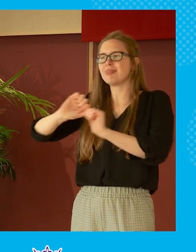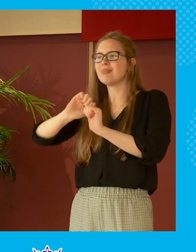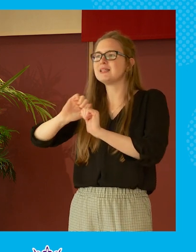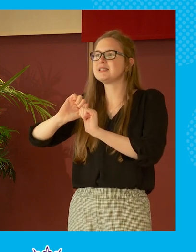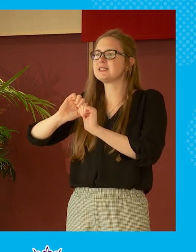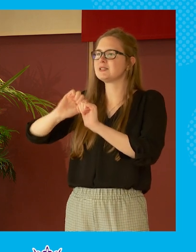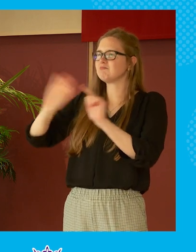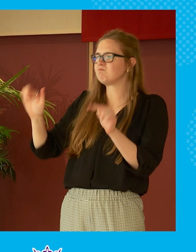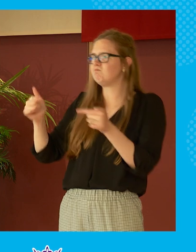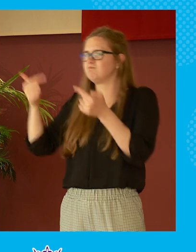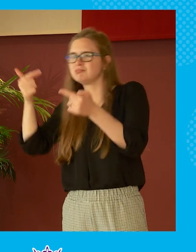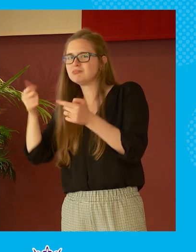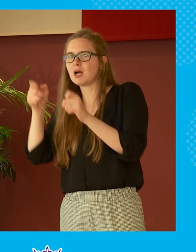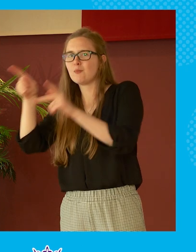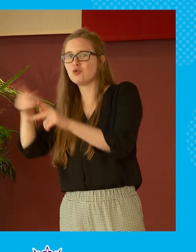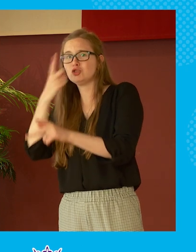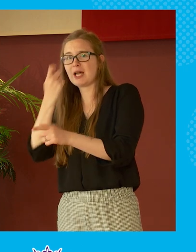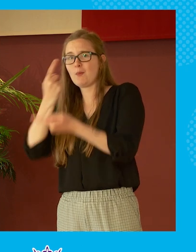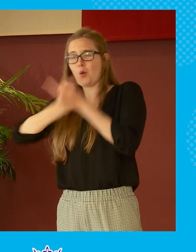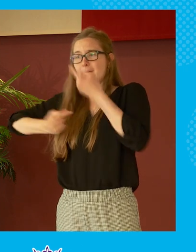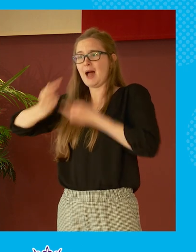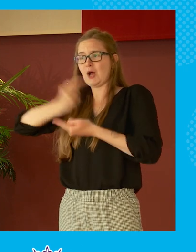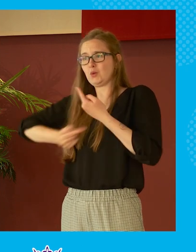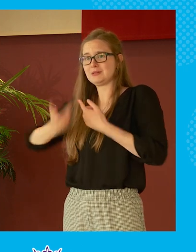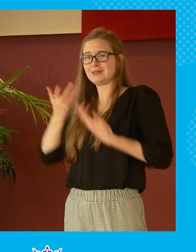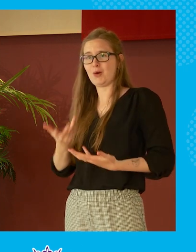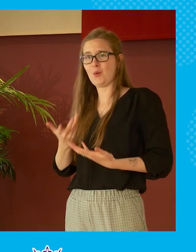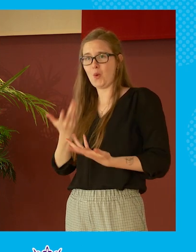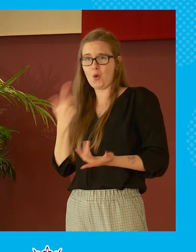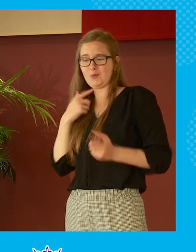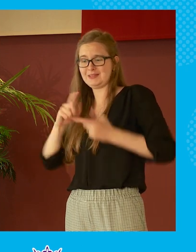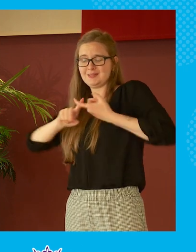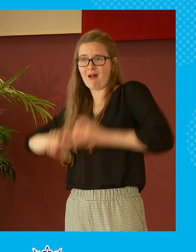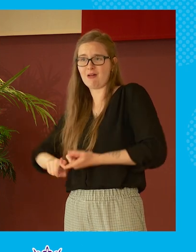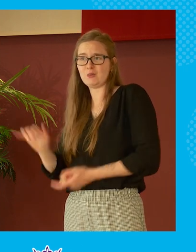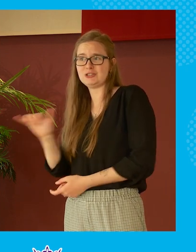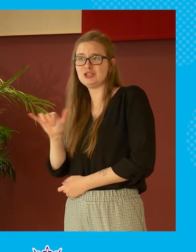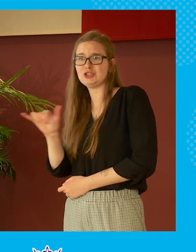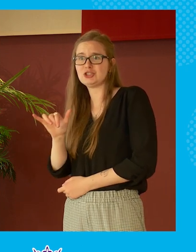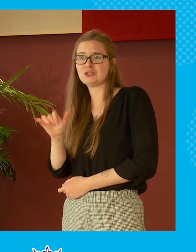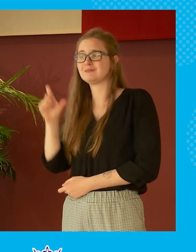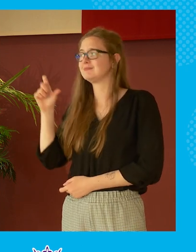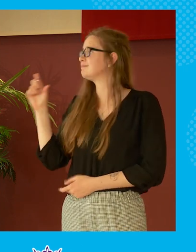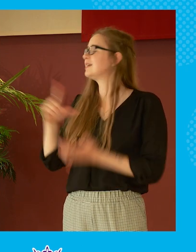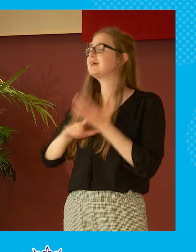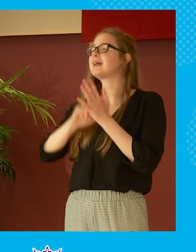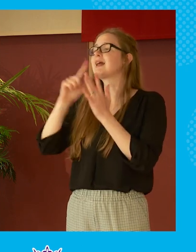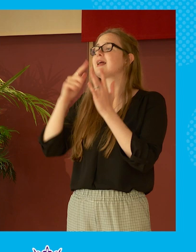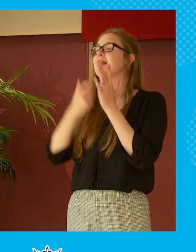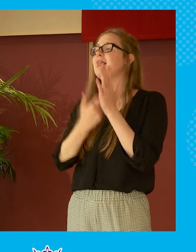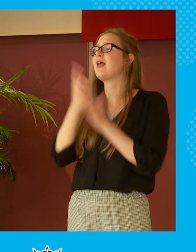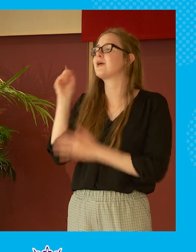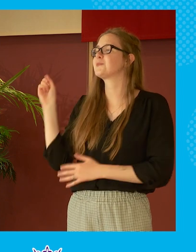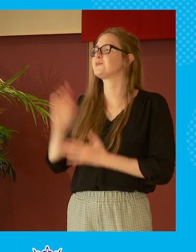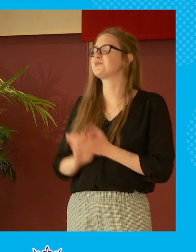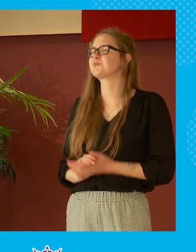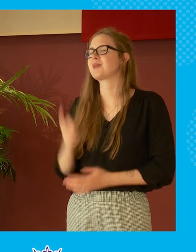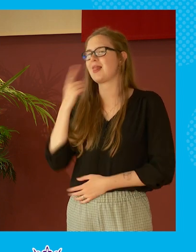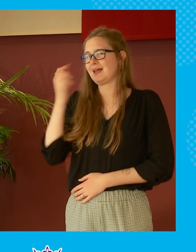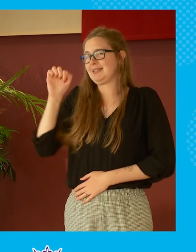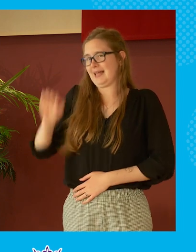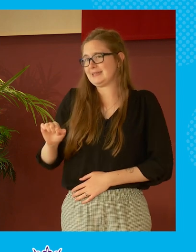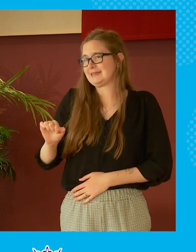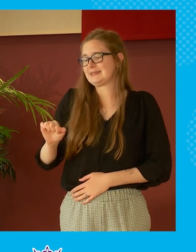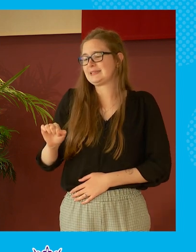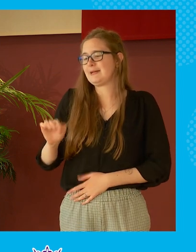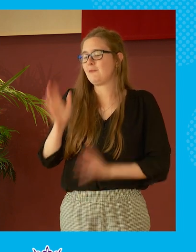adversarial approach that we have in politics now claire going to come to you first with that i i think there is but we